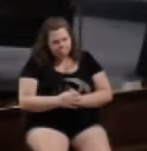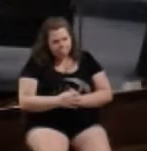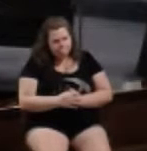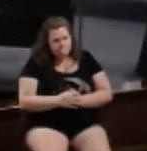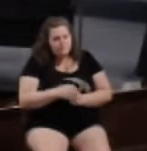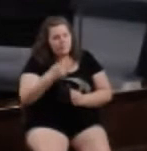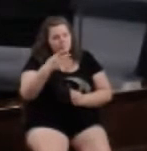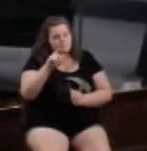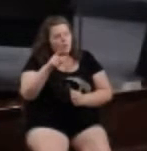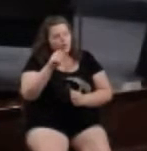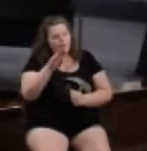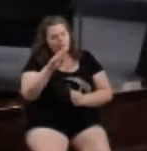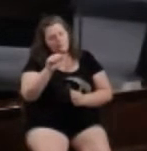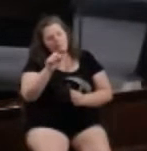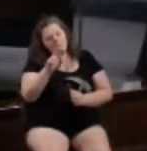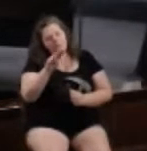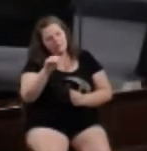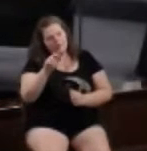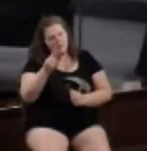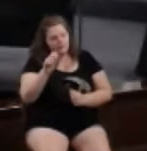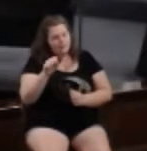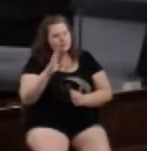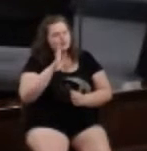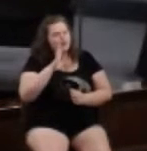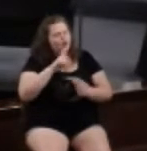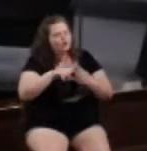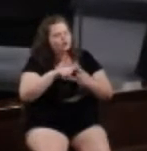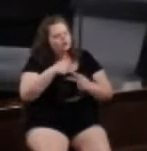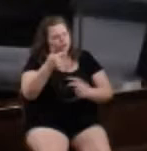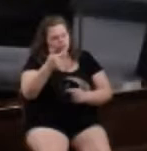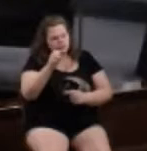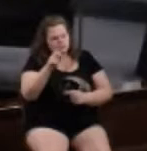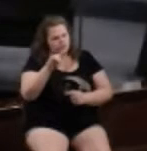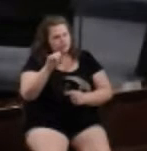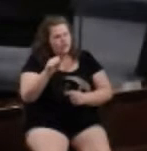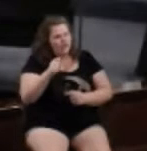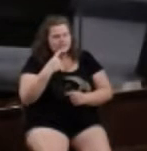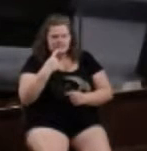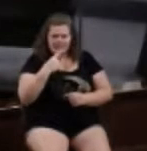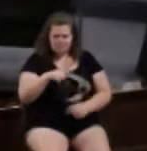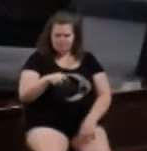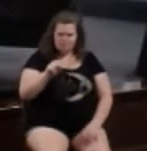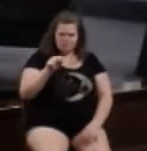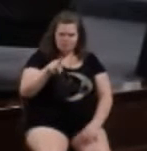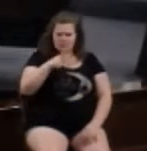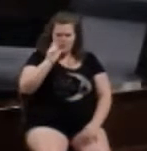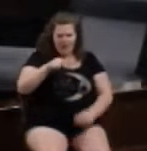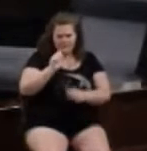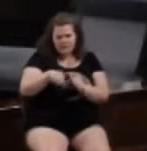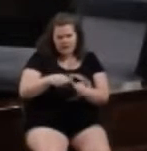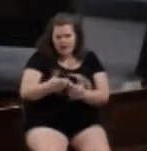Paul and Barnabas are just talking to the Gentiles, getting the Gentiles saved, teaching the Gentiles to say, nope, you ain't got to get cut.